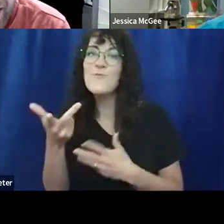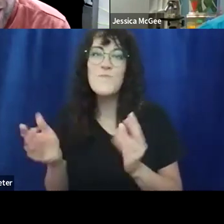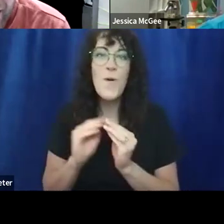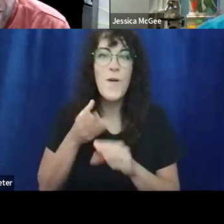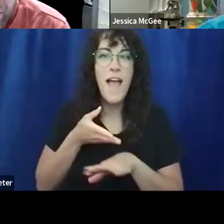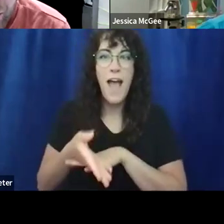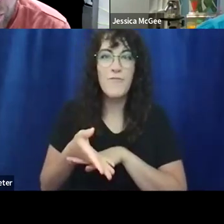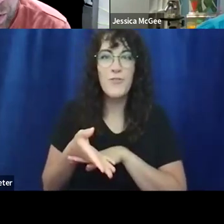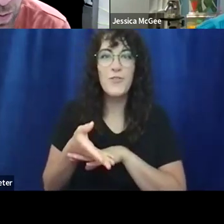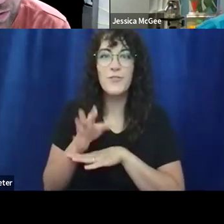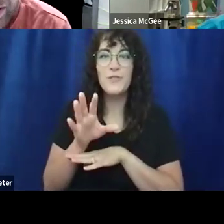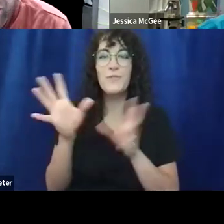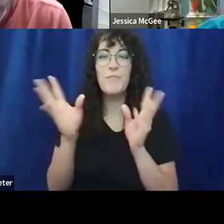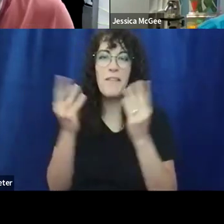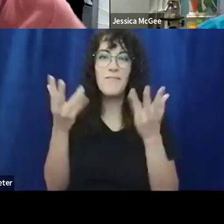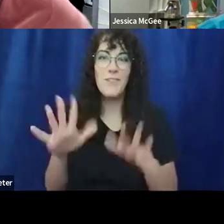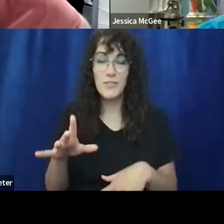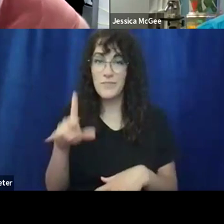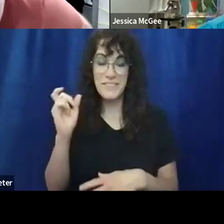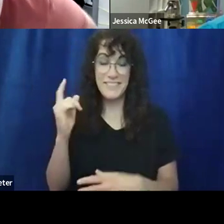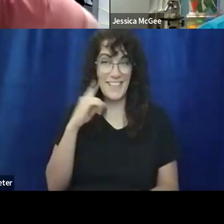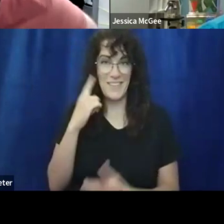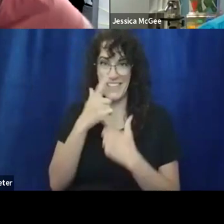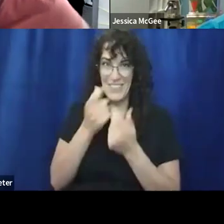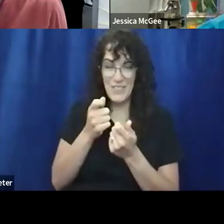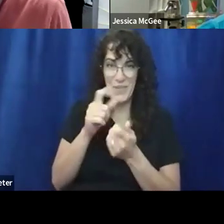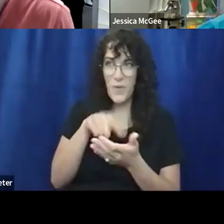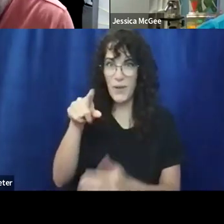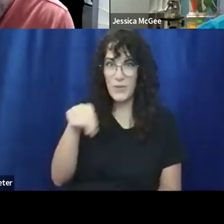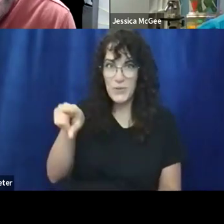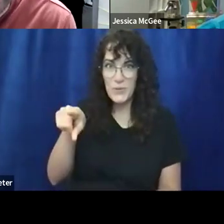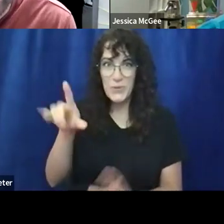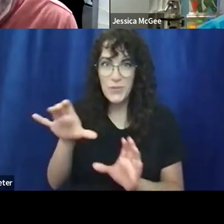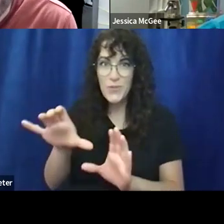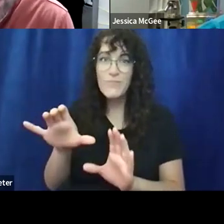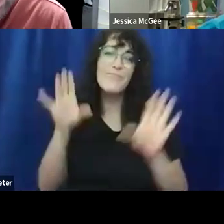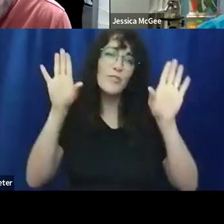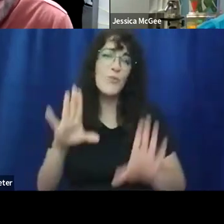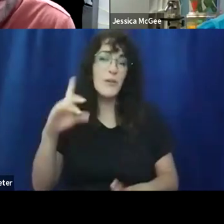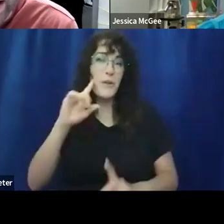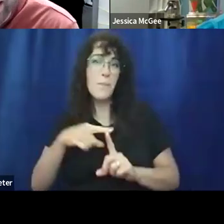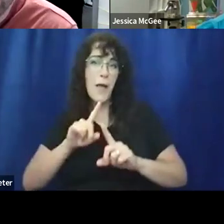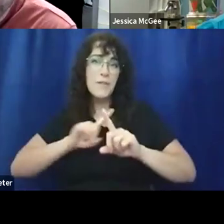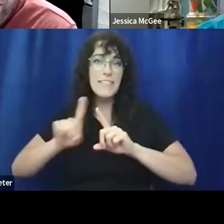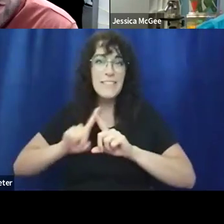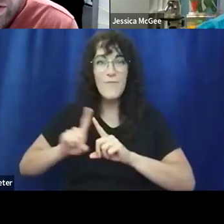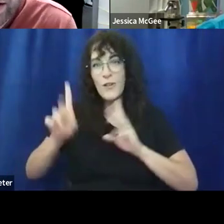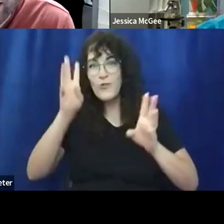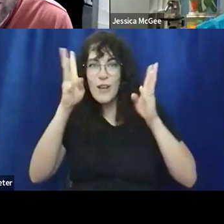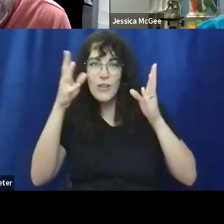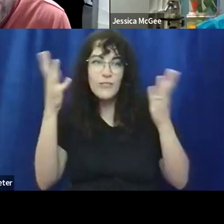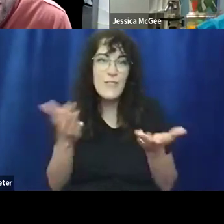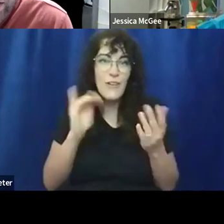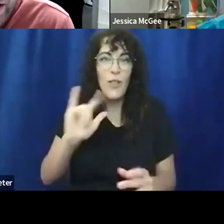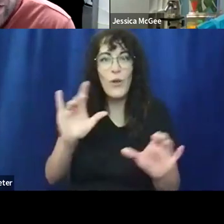especially, um, you know, just sounds so interesting with what you guys are doing. Um, it's great to hear about what different creatives in Illinois are doing.